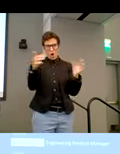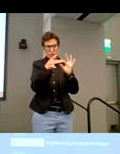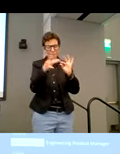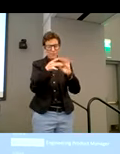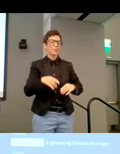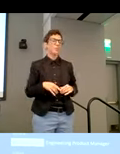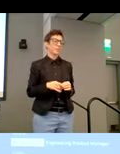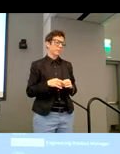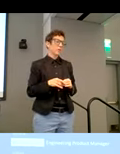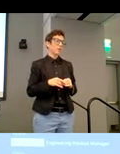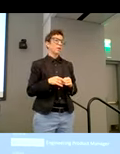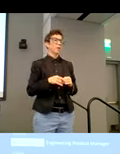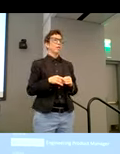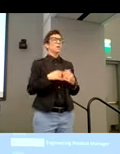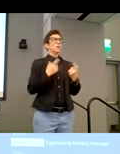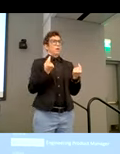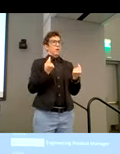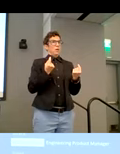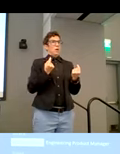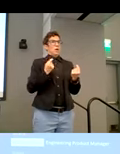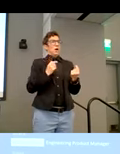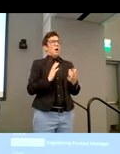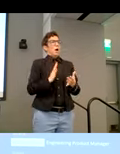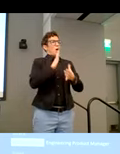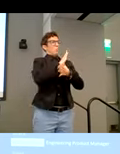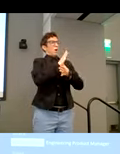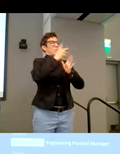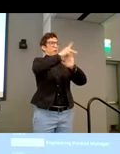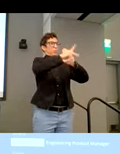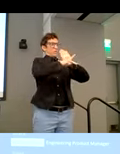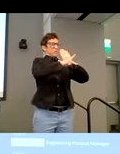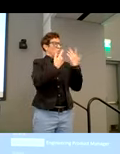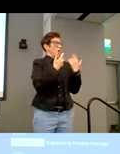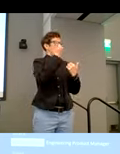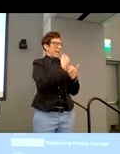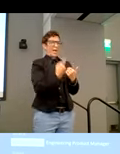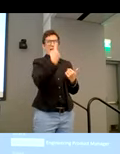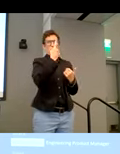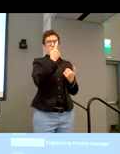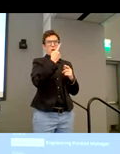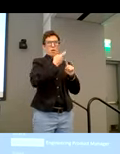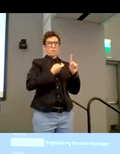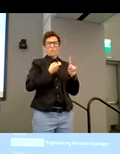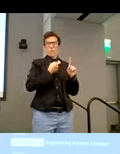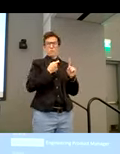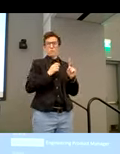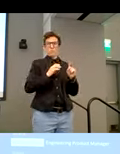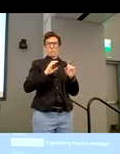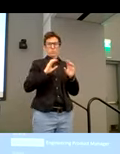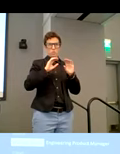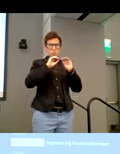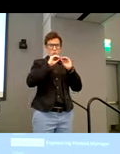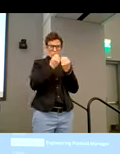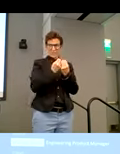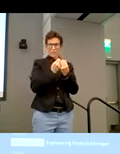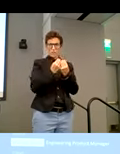But I guess, you know, what the core principle of Zoom here is that everybody and anybody within this organization is encouraged to sit with customers, listen to